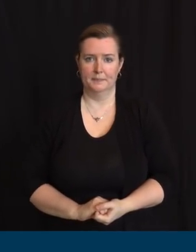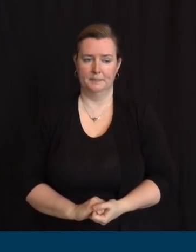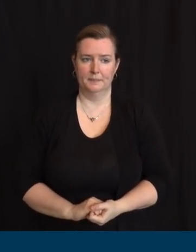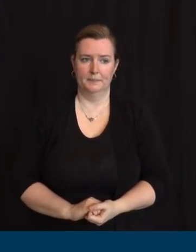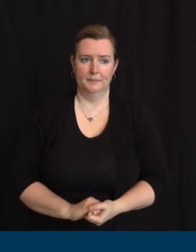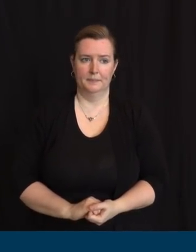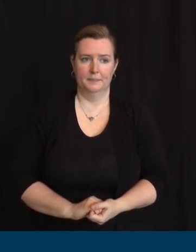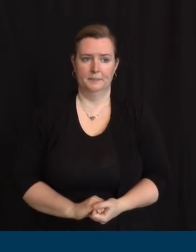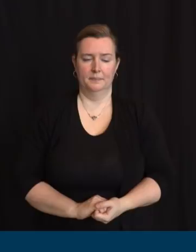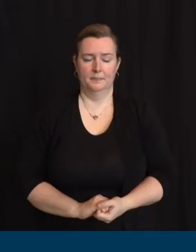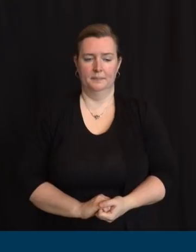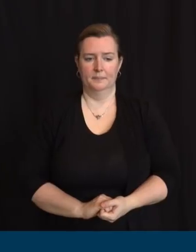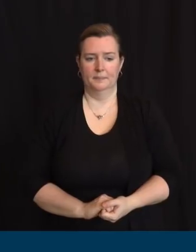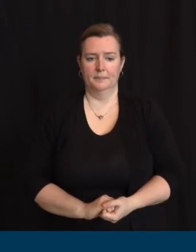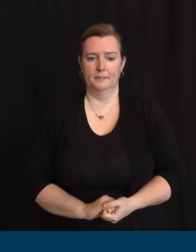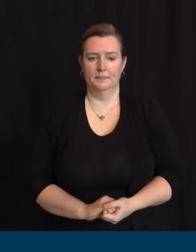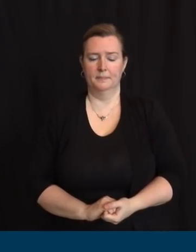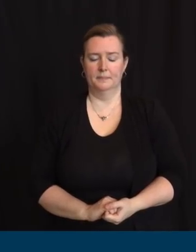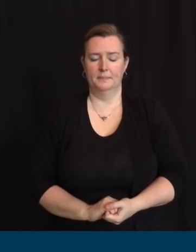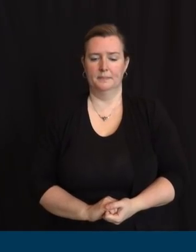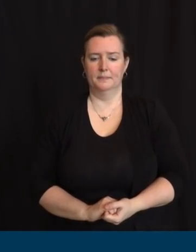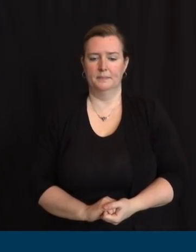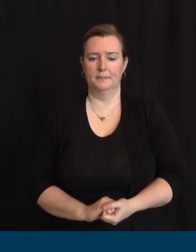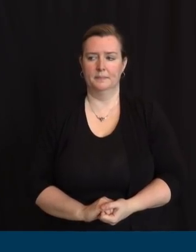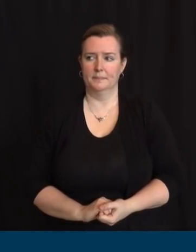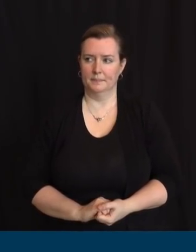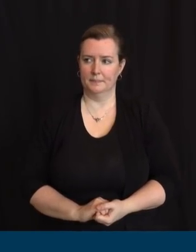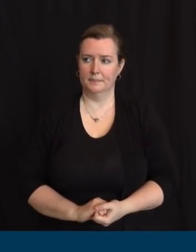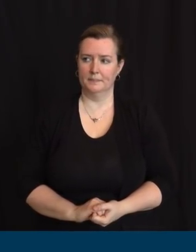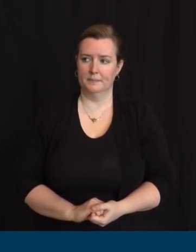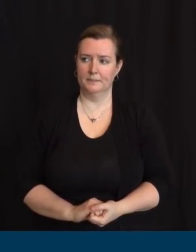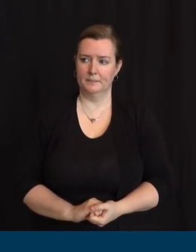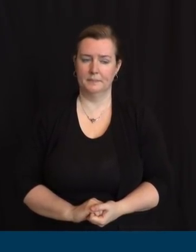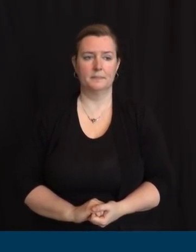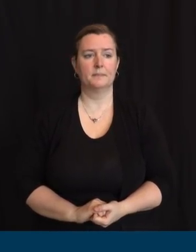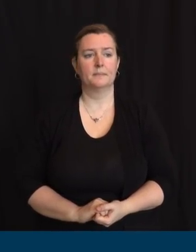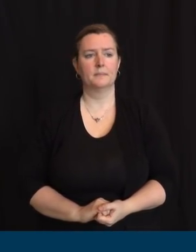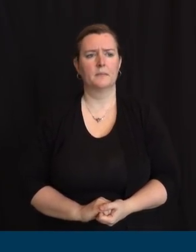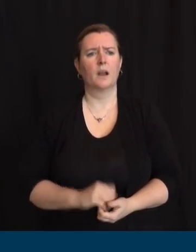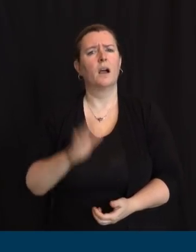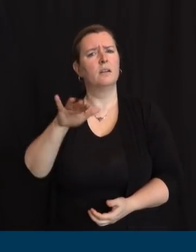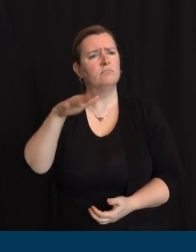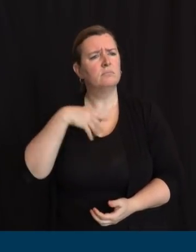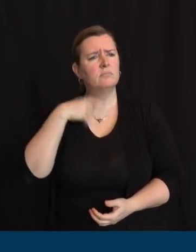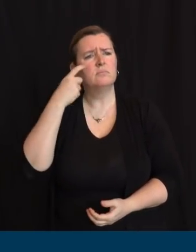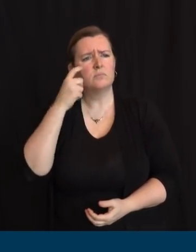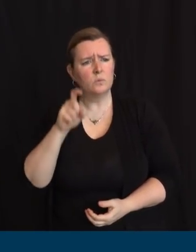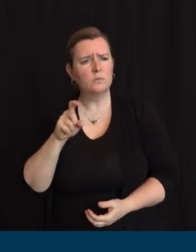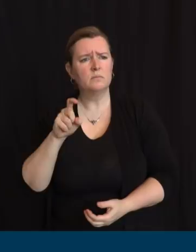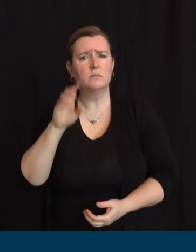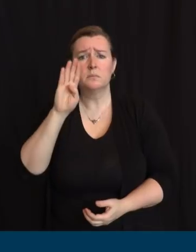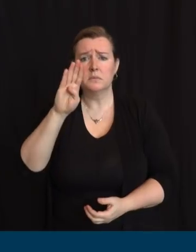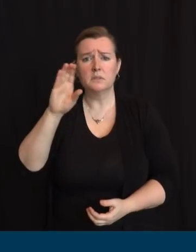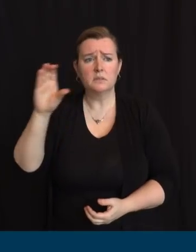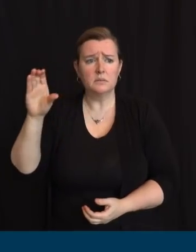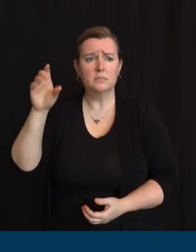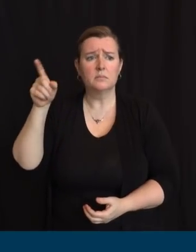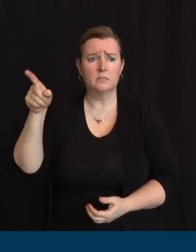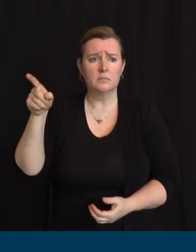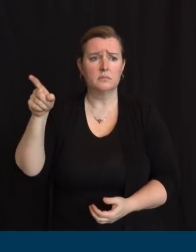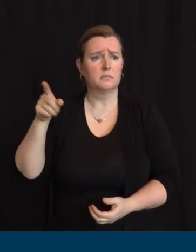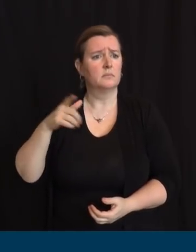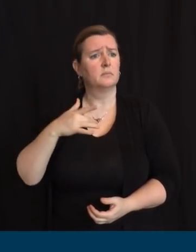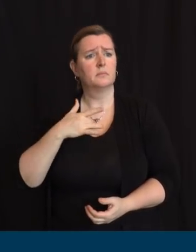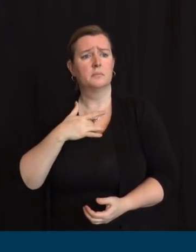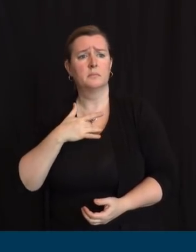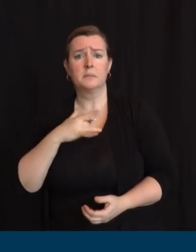long as it is true, because we've seen the long lines, particularly in Bergen. The PNC Bank Arts Center site has not